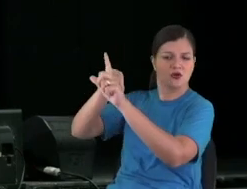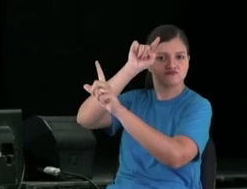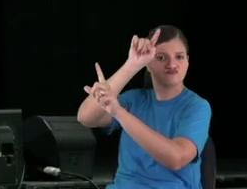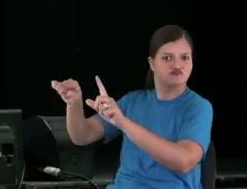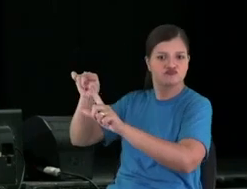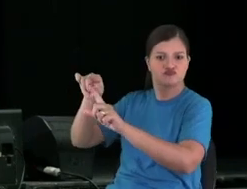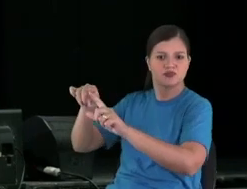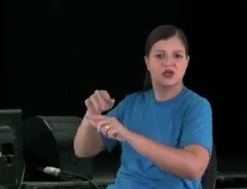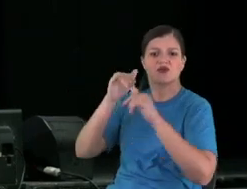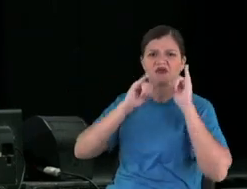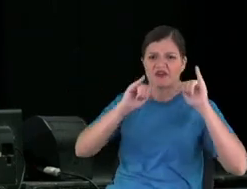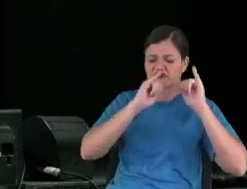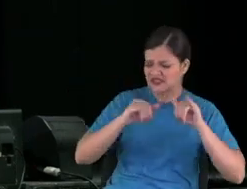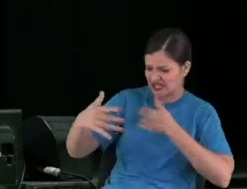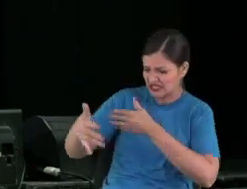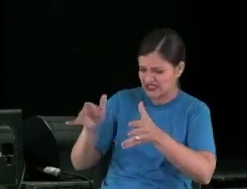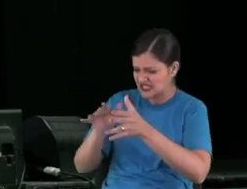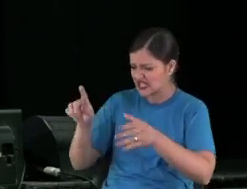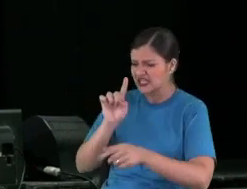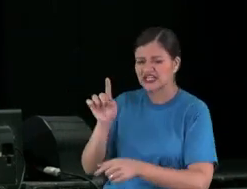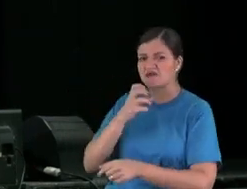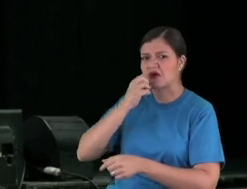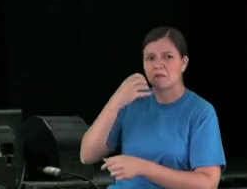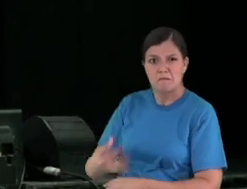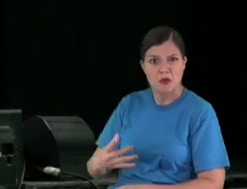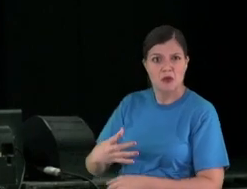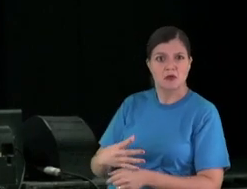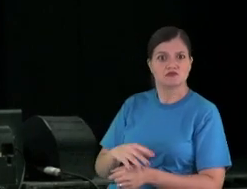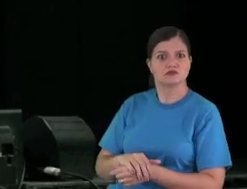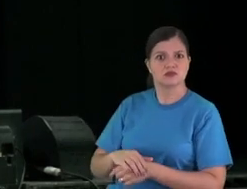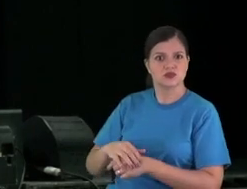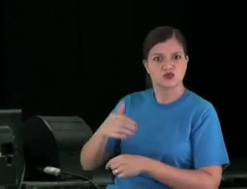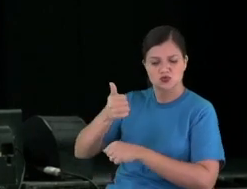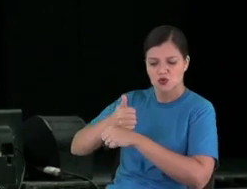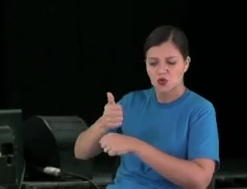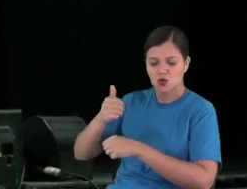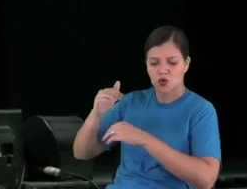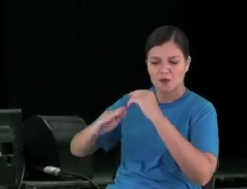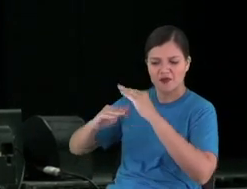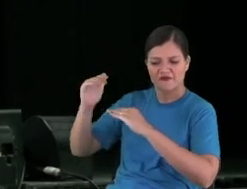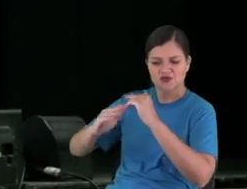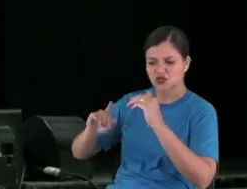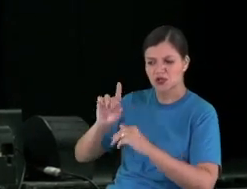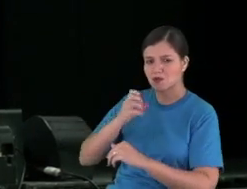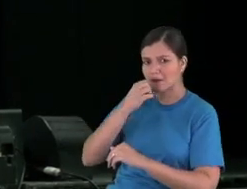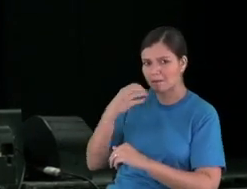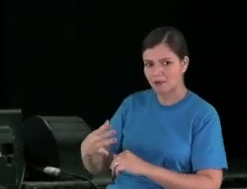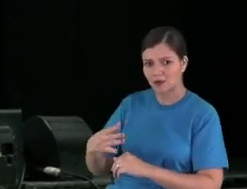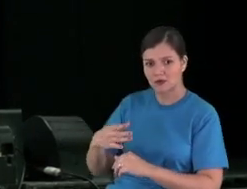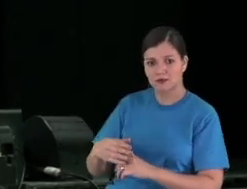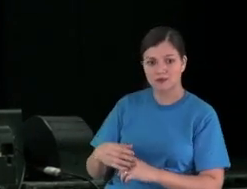I don't wanna... I don't wanna naked people here. And the pictures. Just take it off.